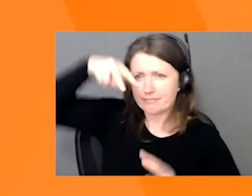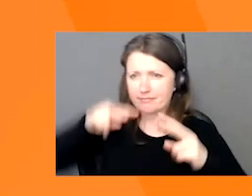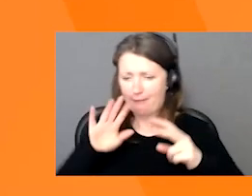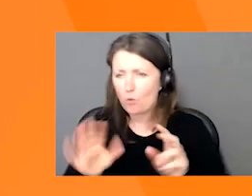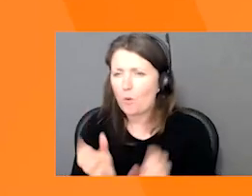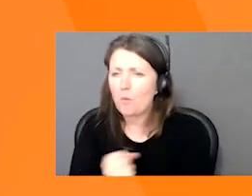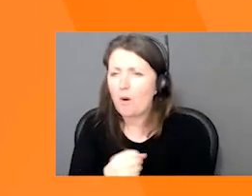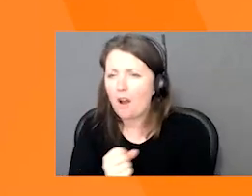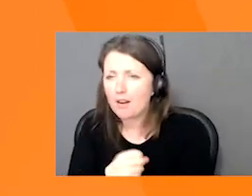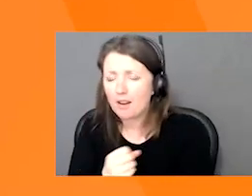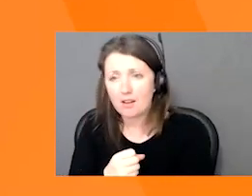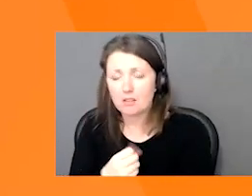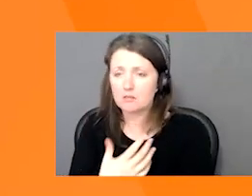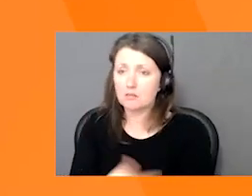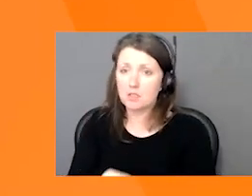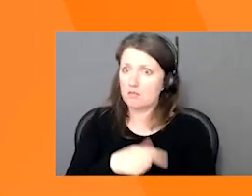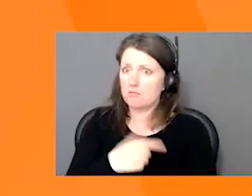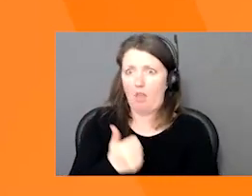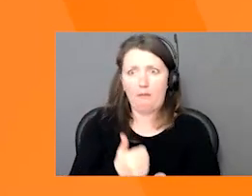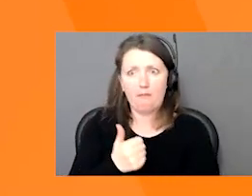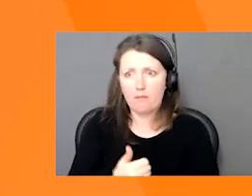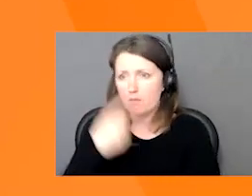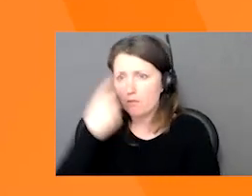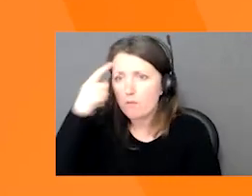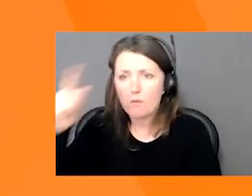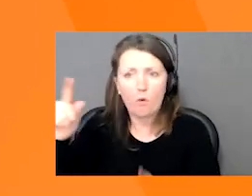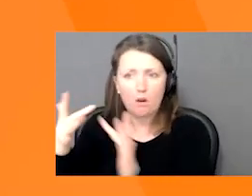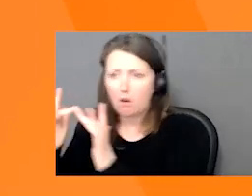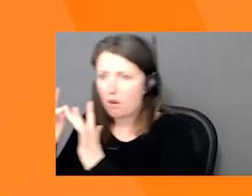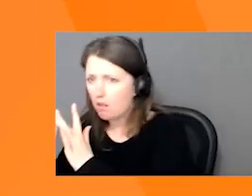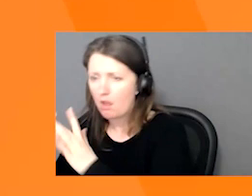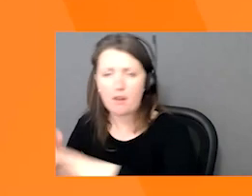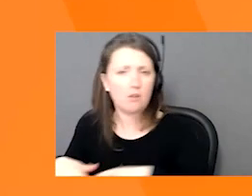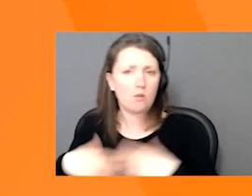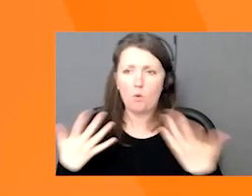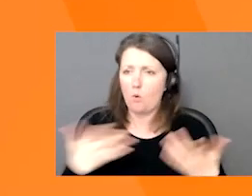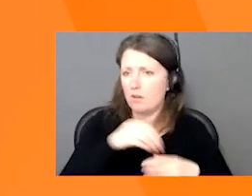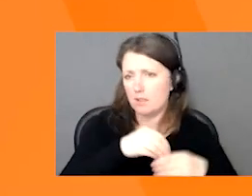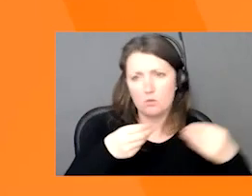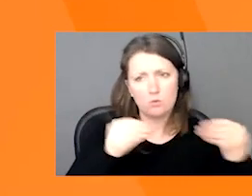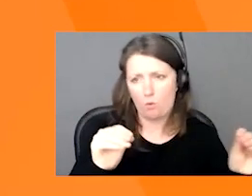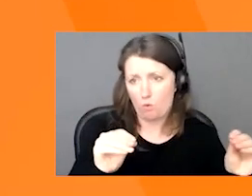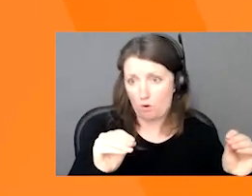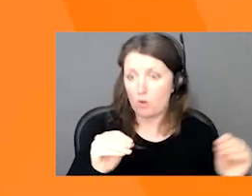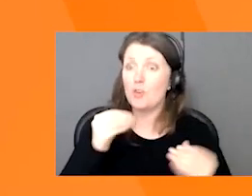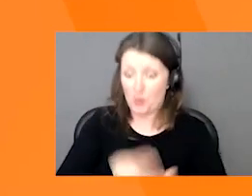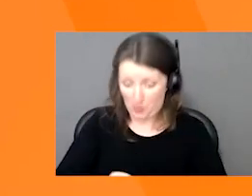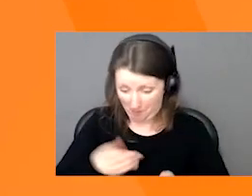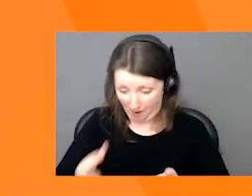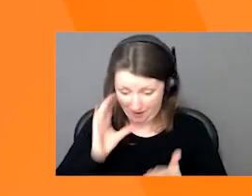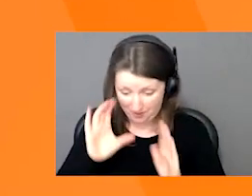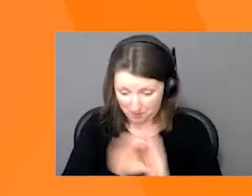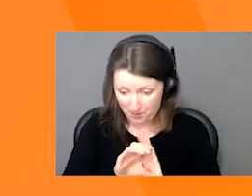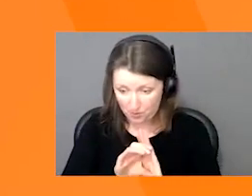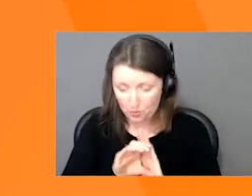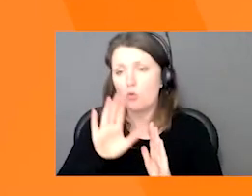partners, can be used across any digital channel that you have. So once you've got these images, you do own them. And